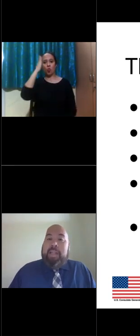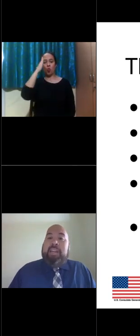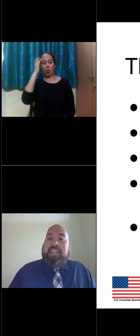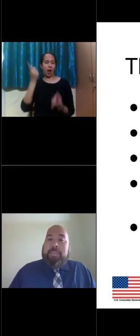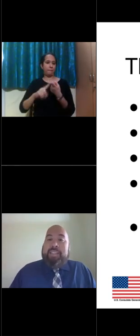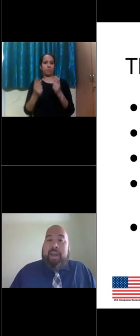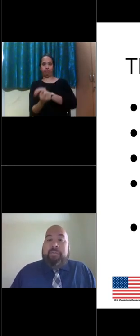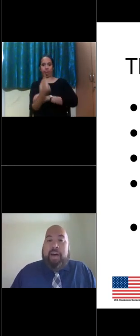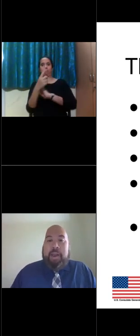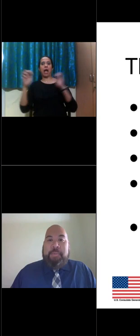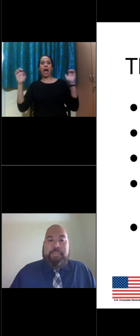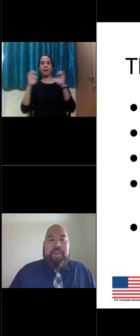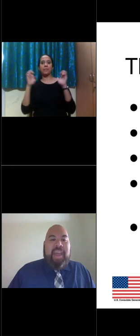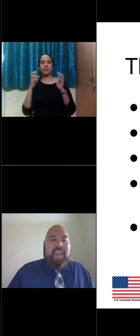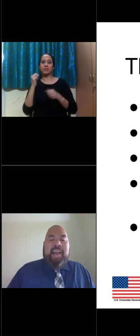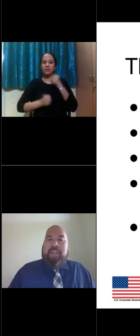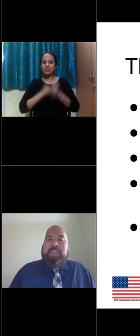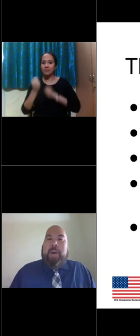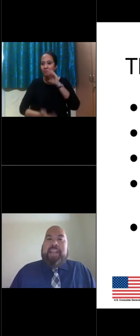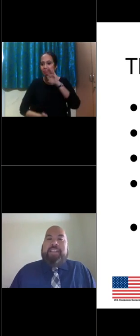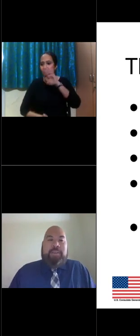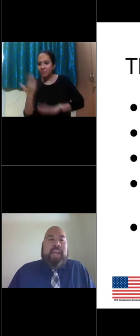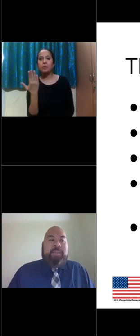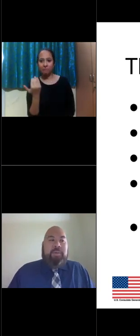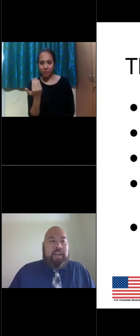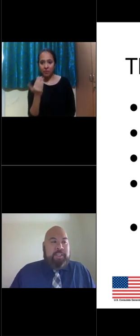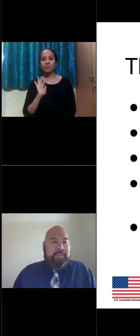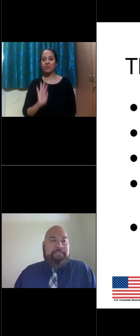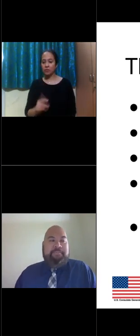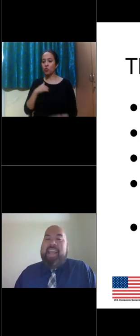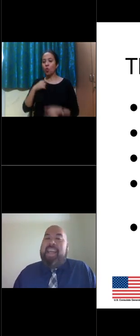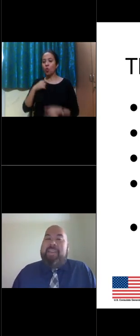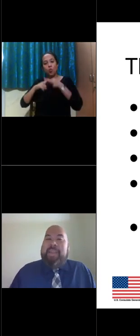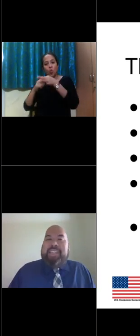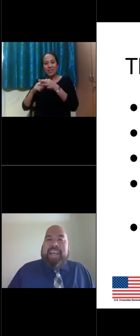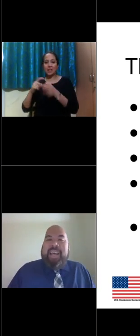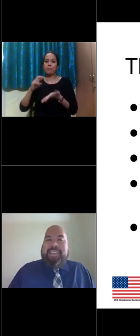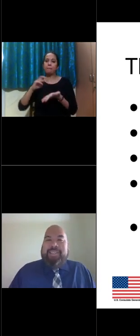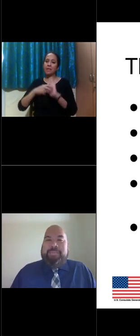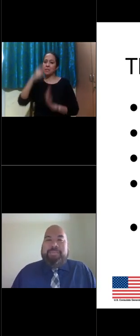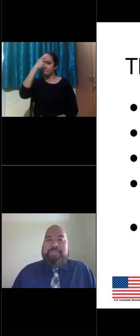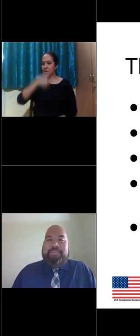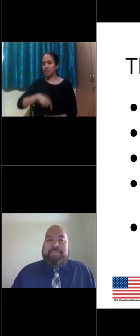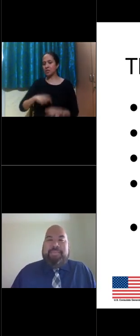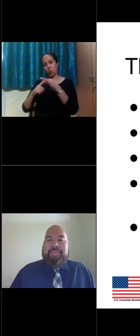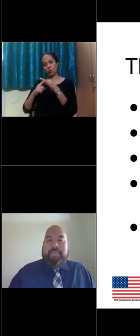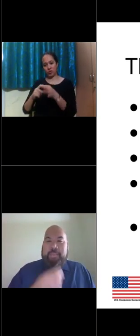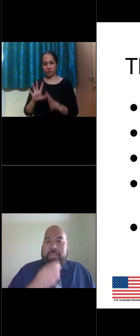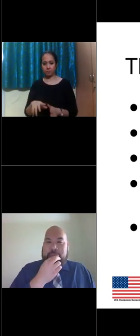need to leave the building if something's on fire. Okay. So that's why we ask you those types of questions. Next slide, please.